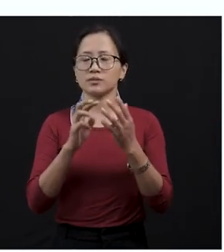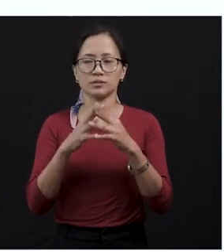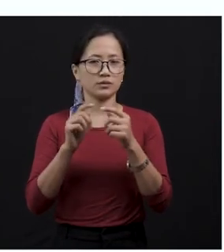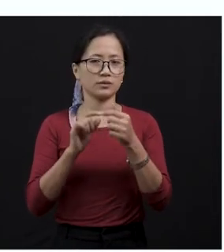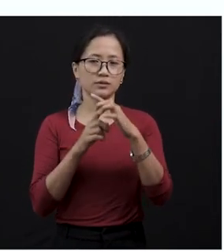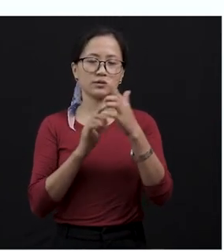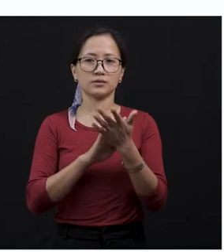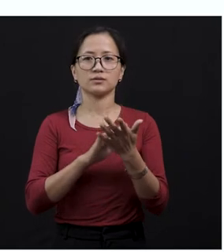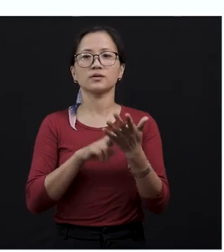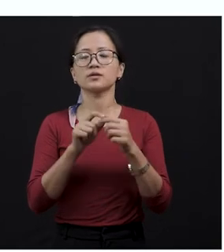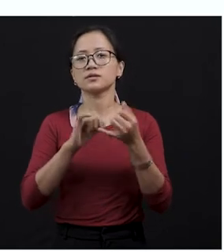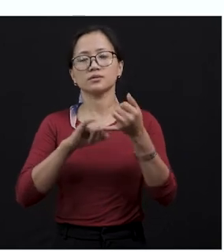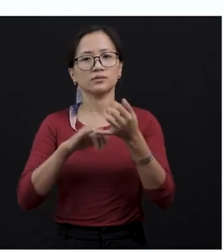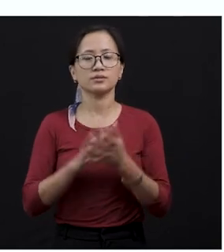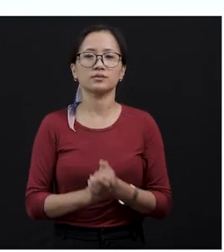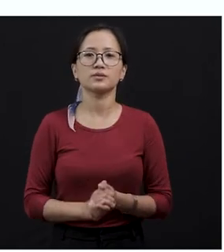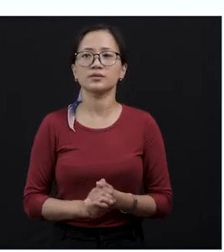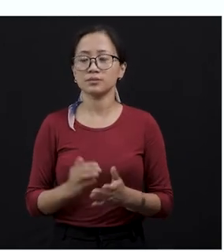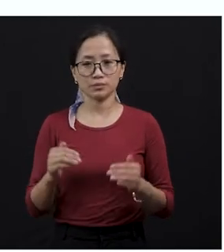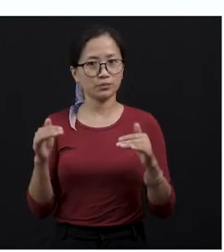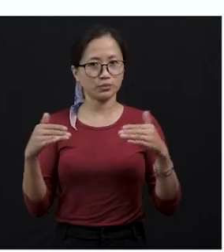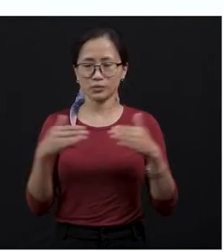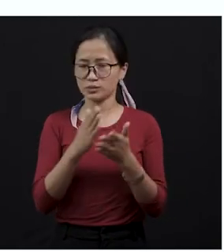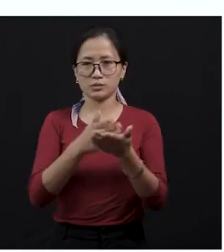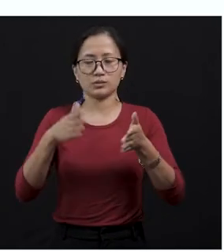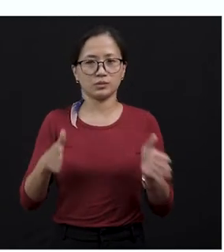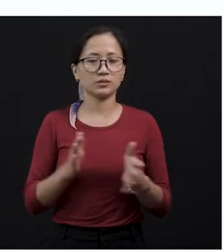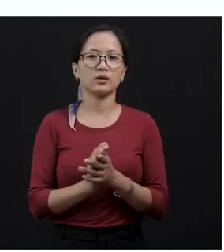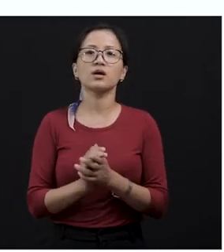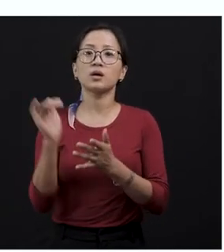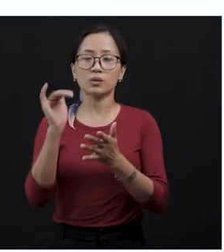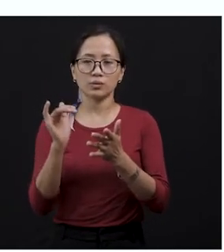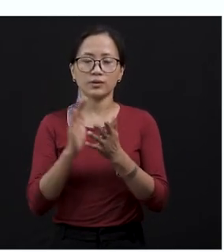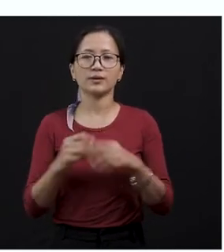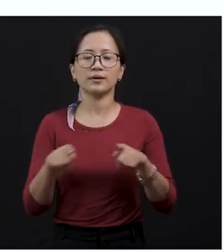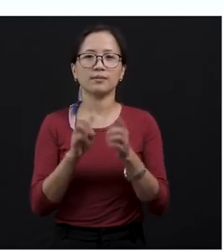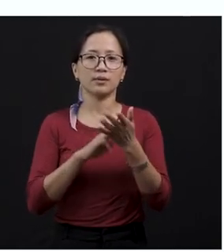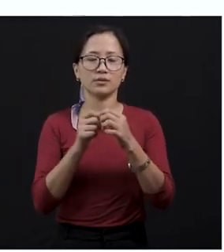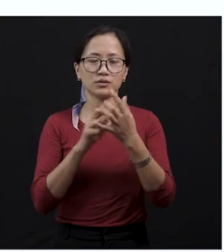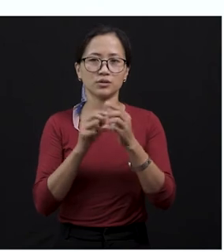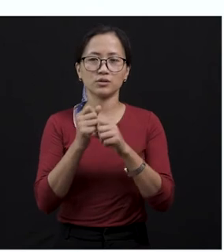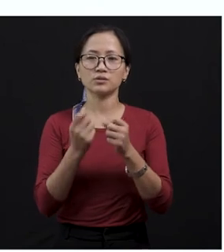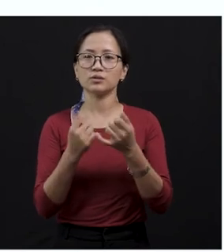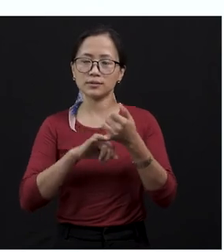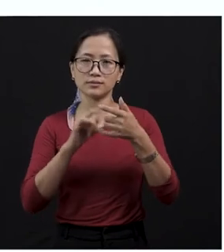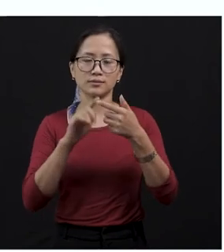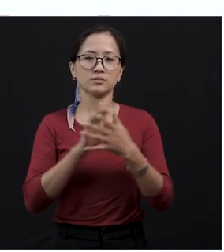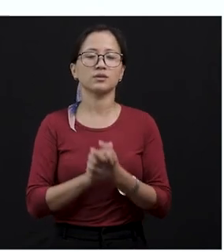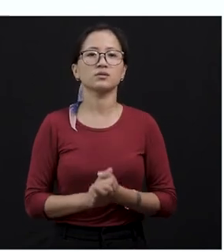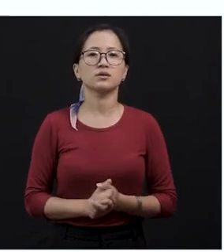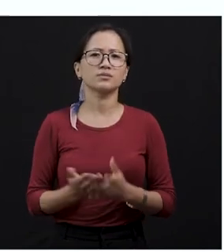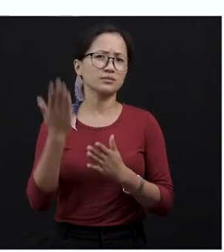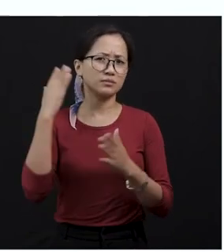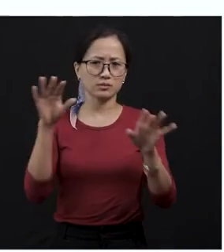going to take place between the cobra and the mangos, right? And if there is anyone who has missed out